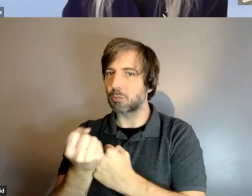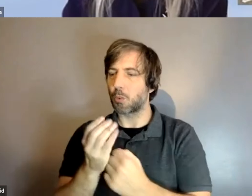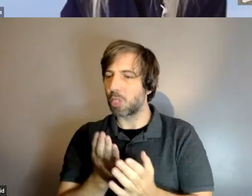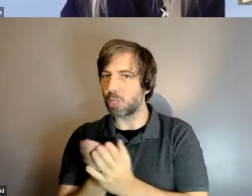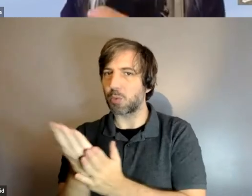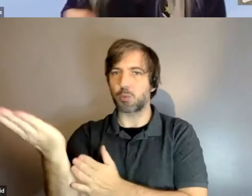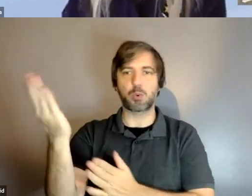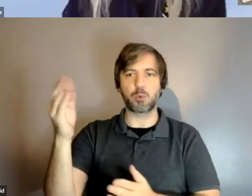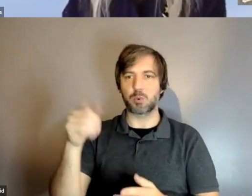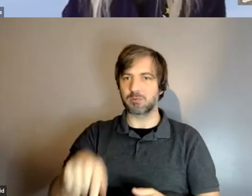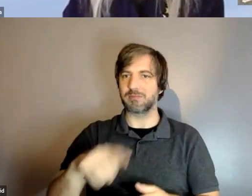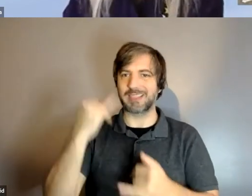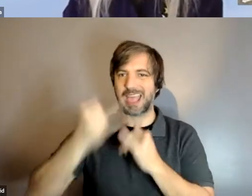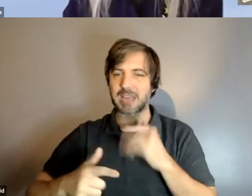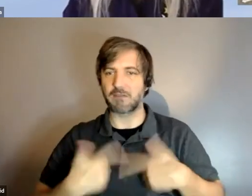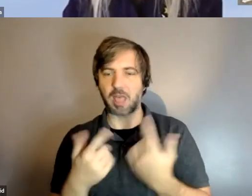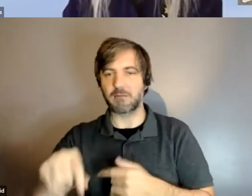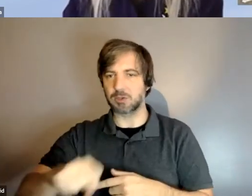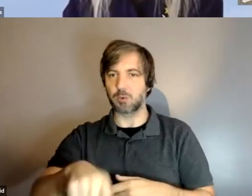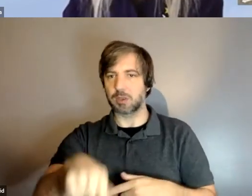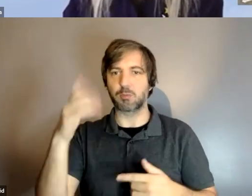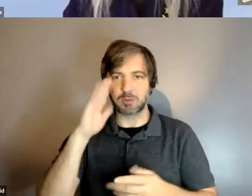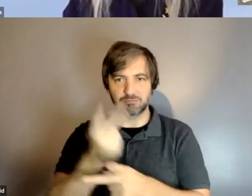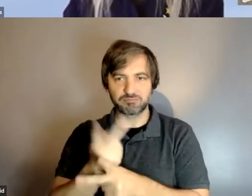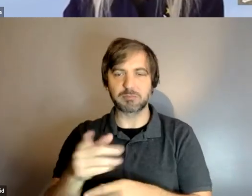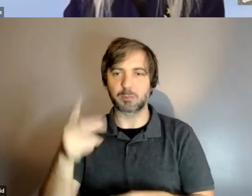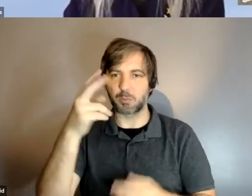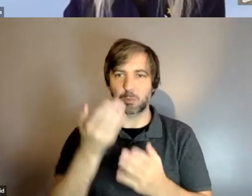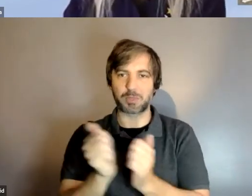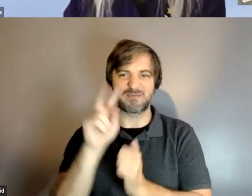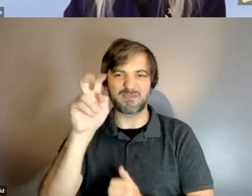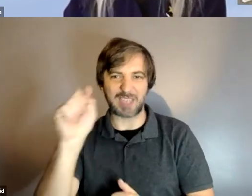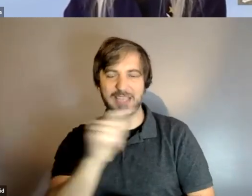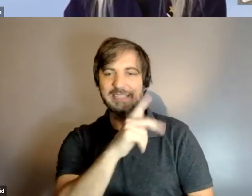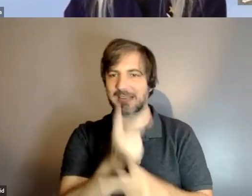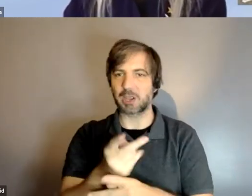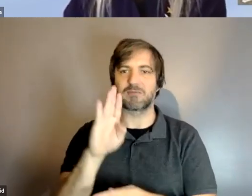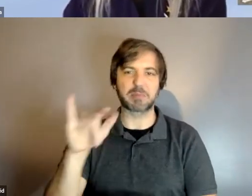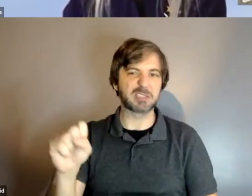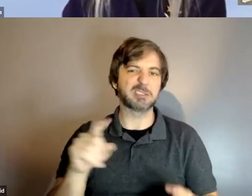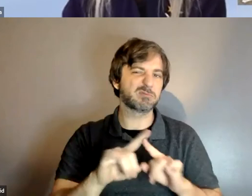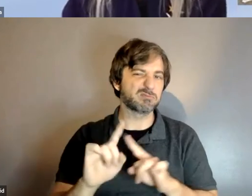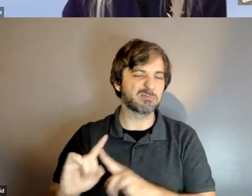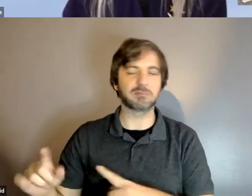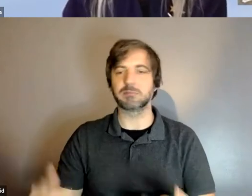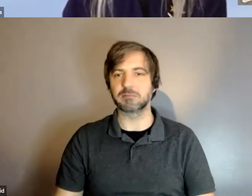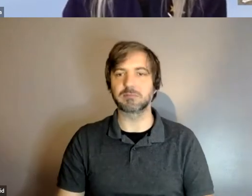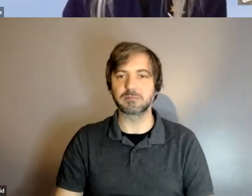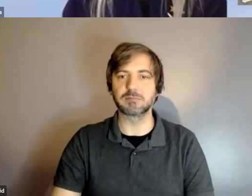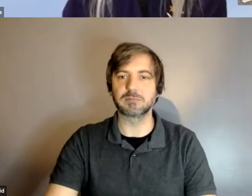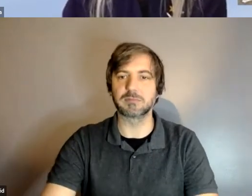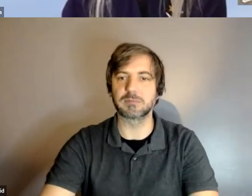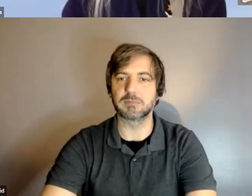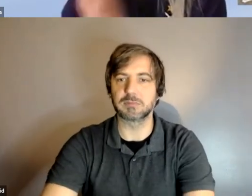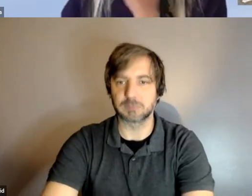when i looked at different schools um aside from training methods and and in places where they could work um how how well they could they support